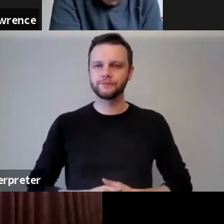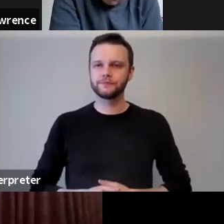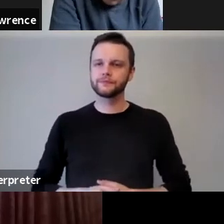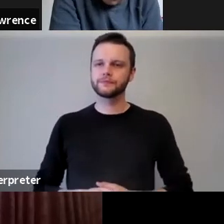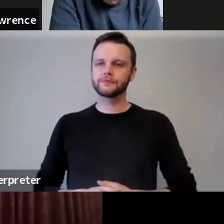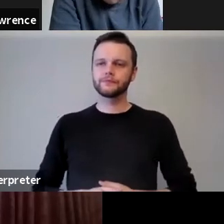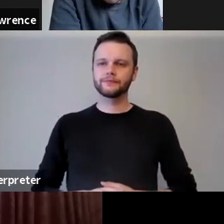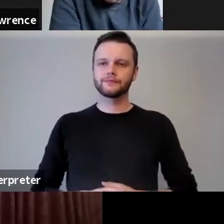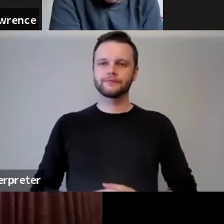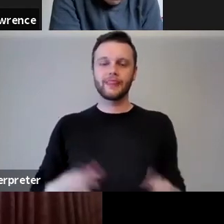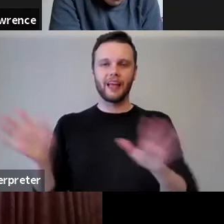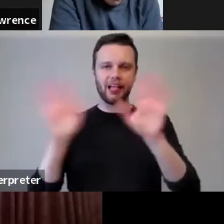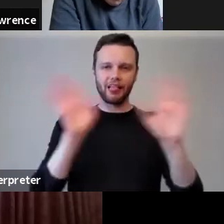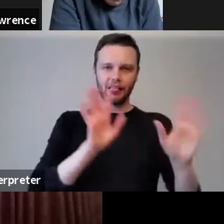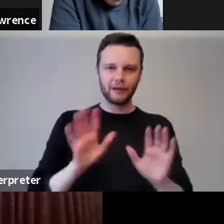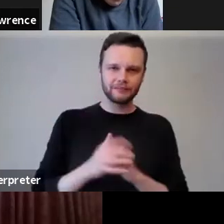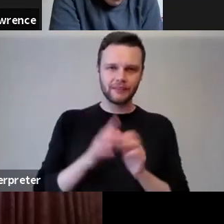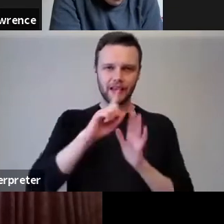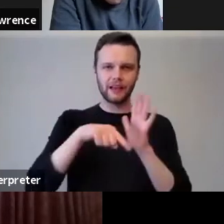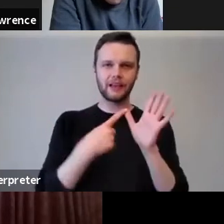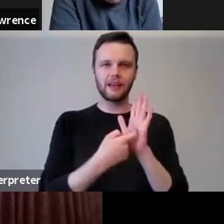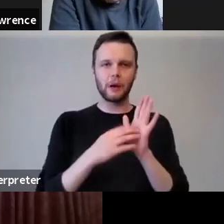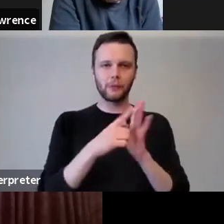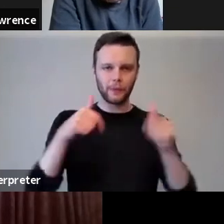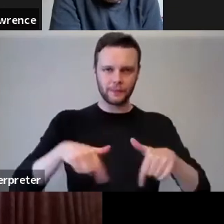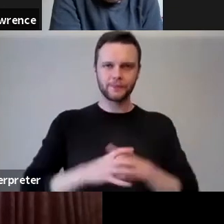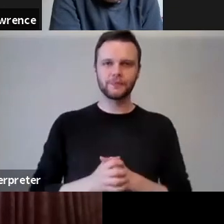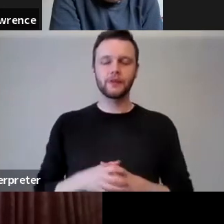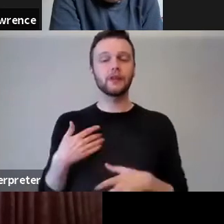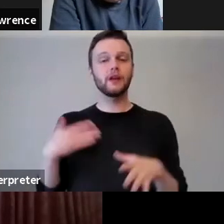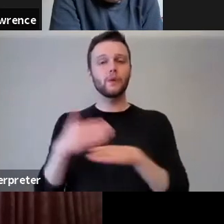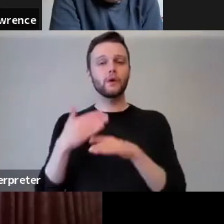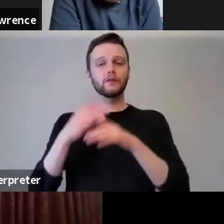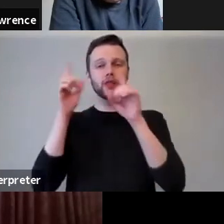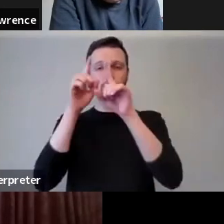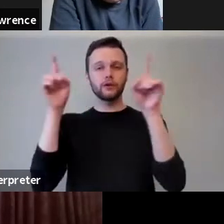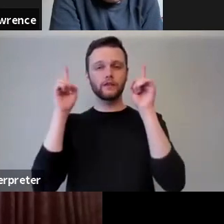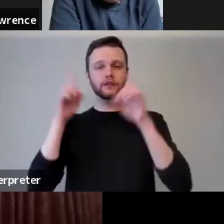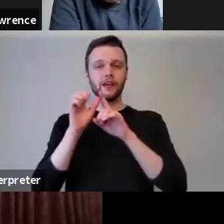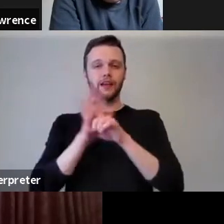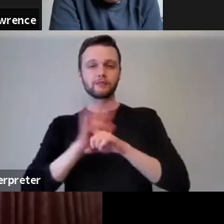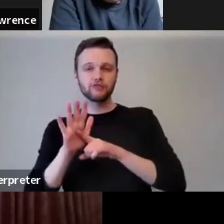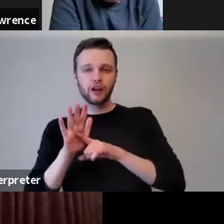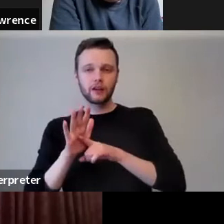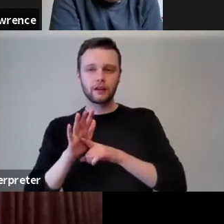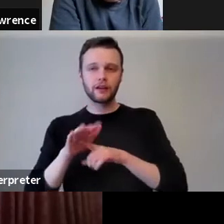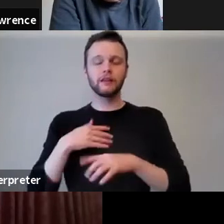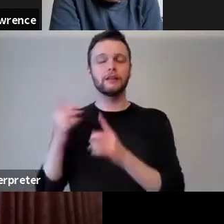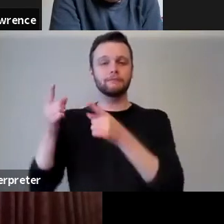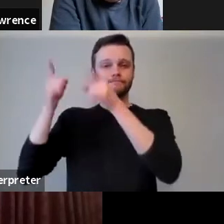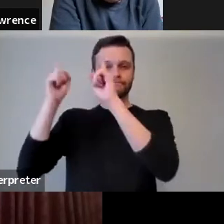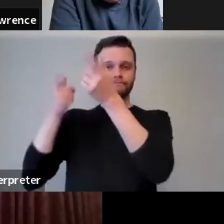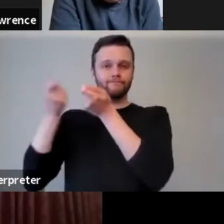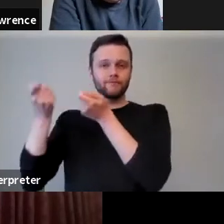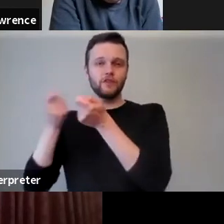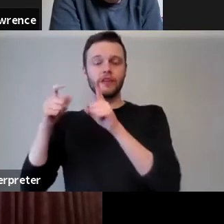Very good. Hello, Jaarmo here. I work for the University of Edinburgh as Executive Director of the Data